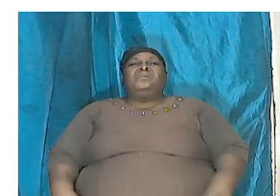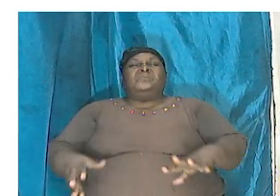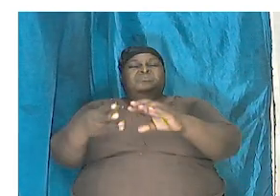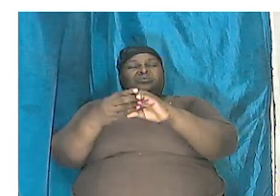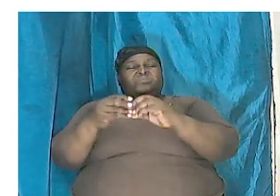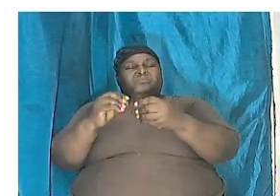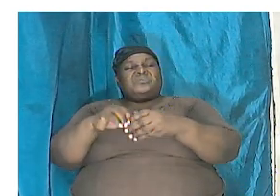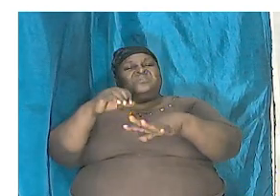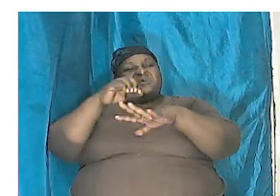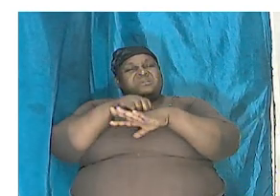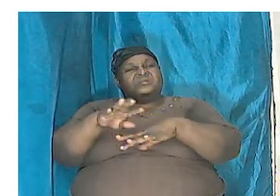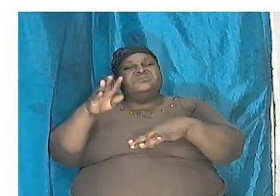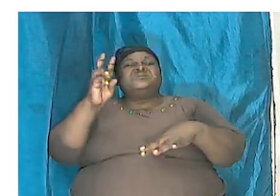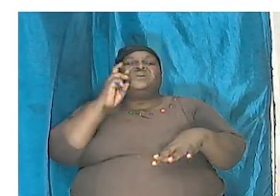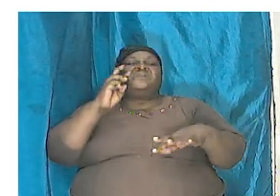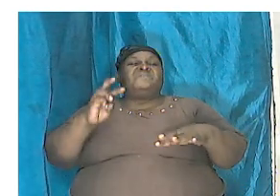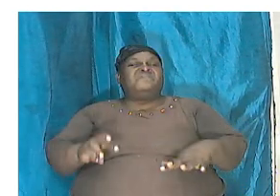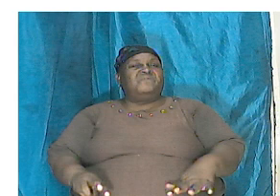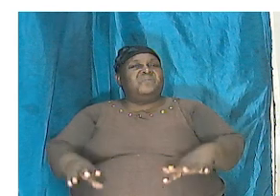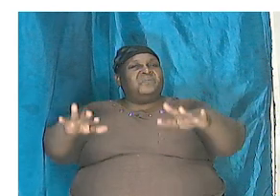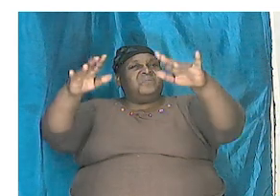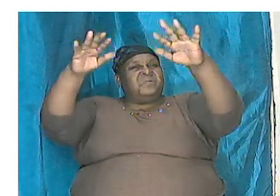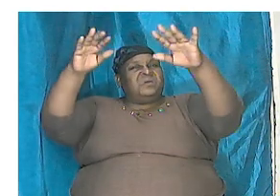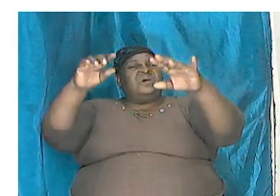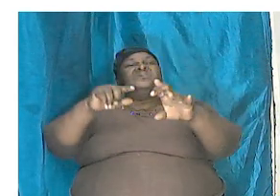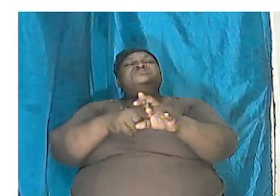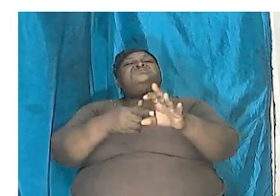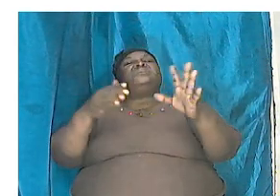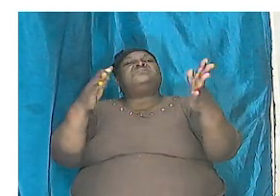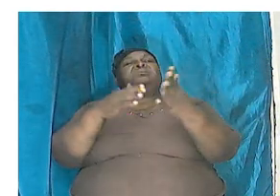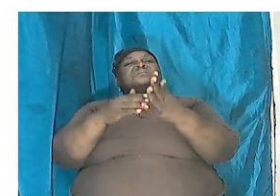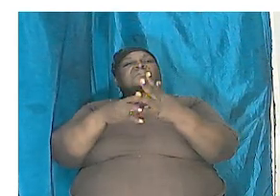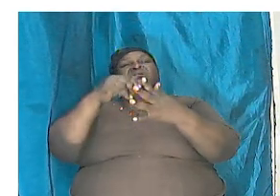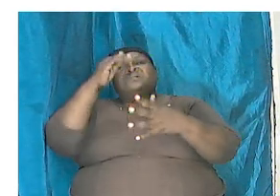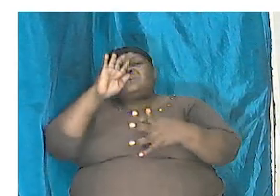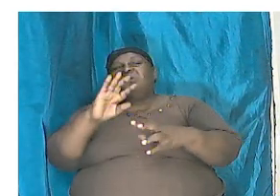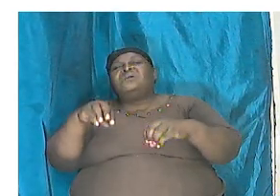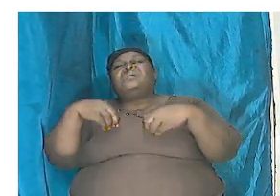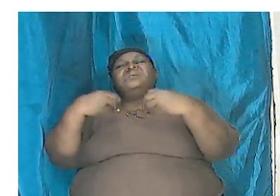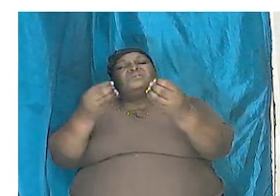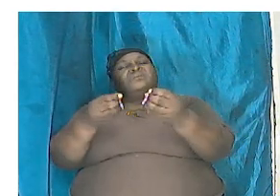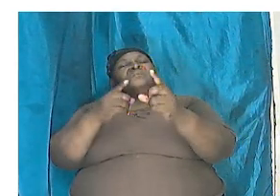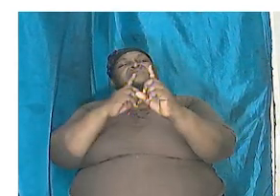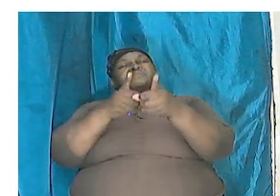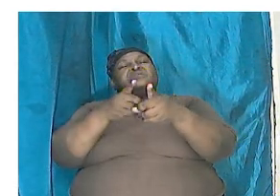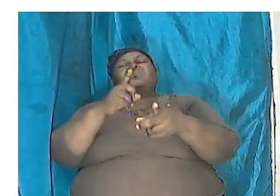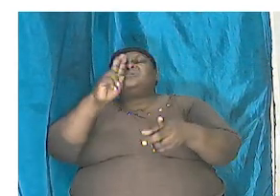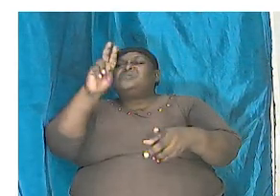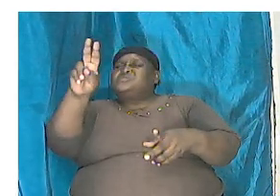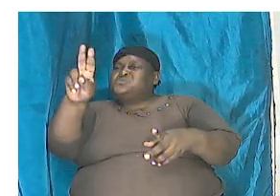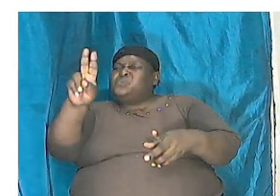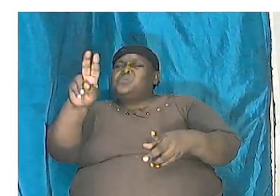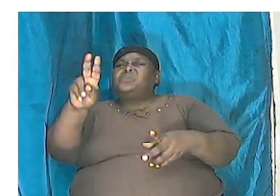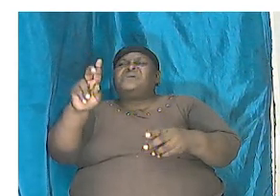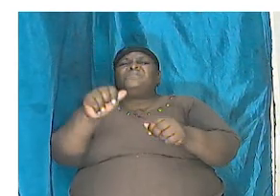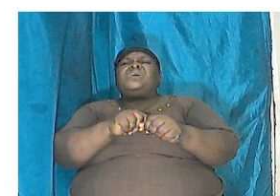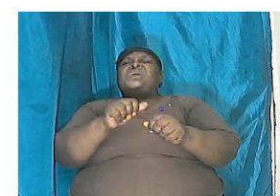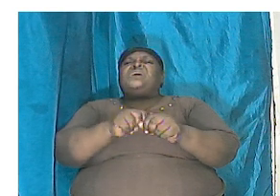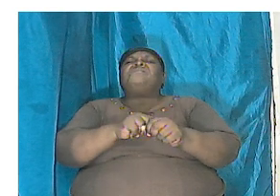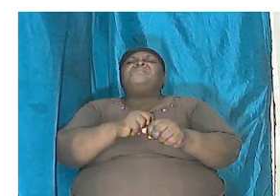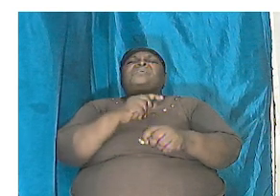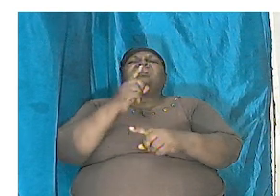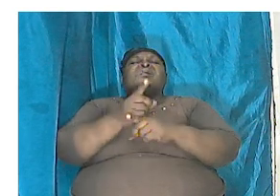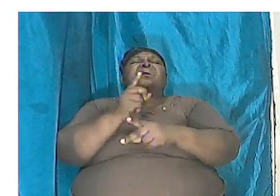send the flood and he was going to start all over again God gave the instruction two of every kind and we're going to come back to kind